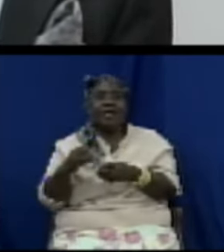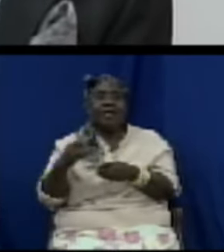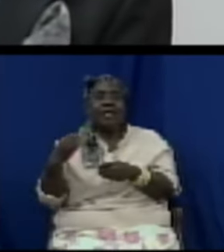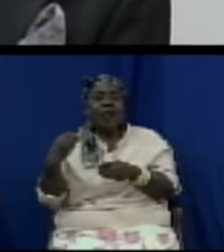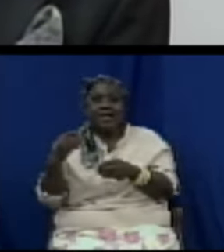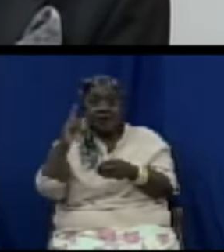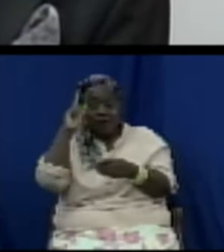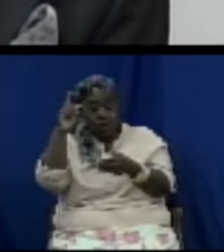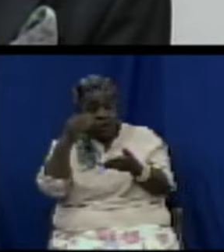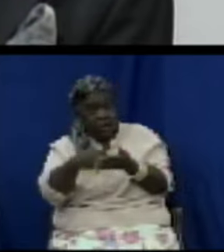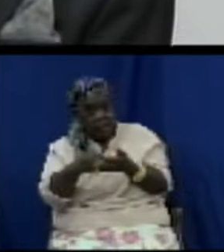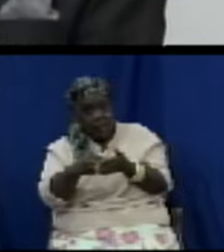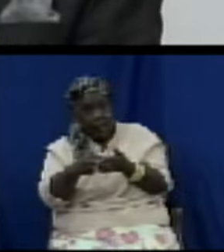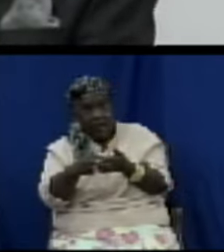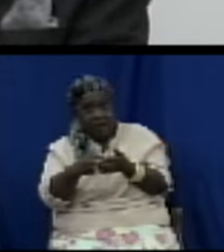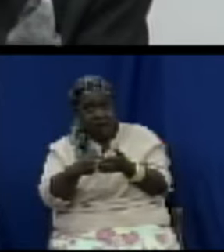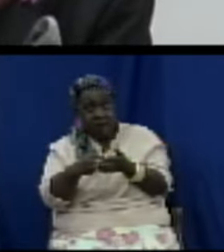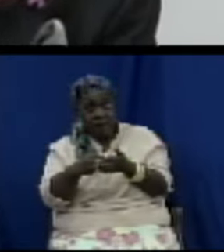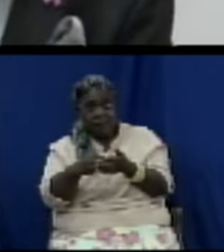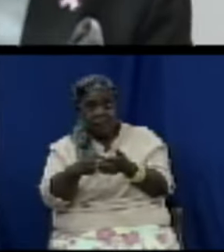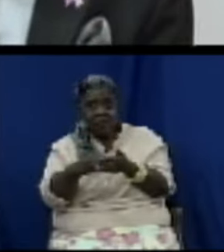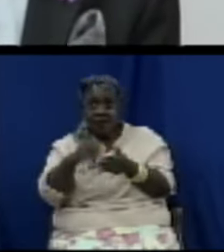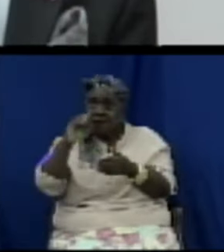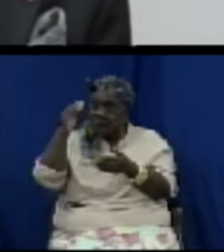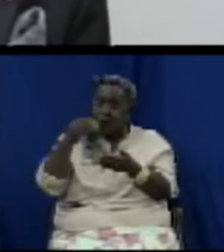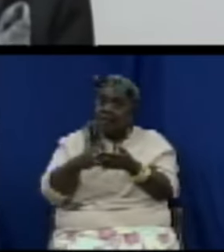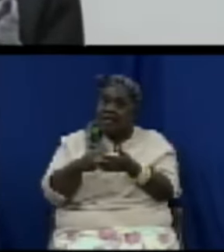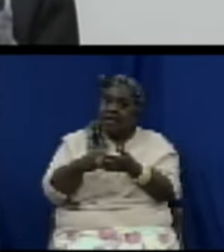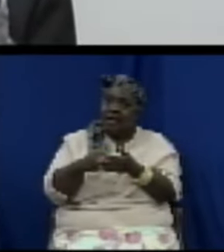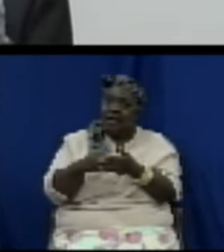as a result of the import cost